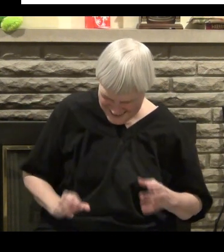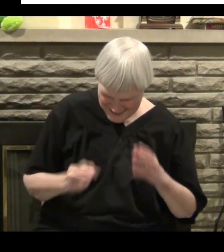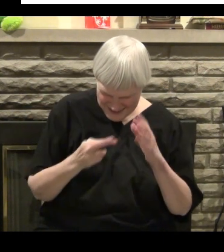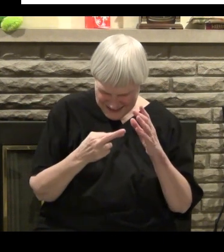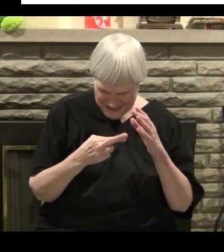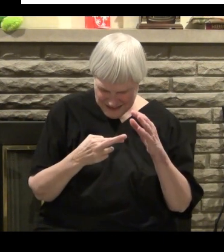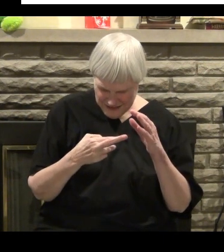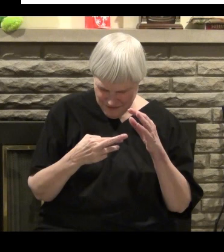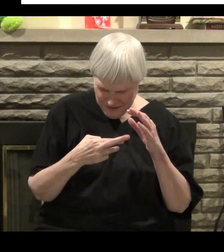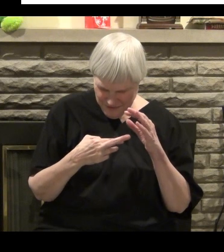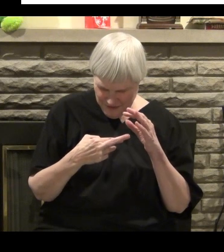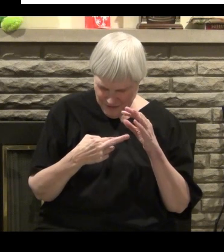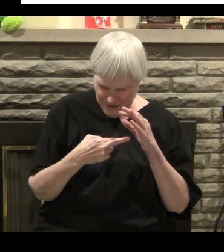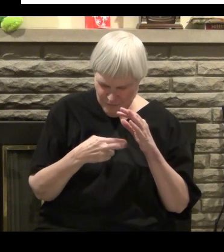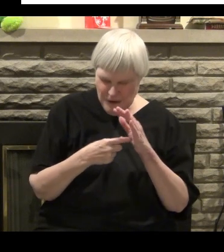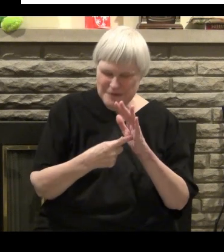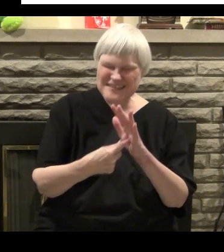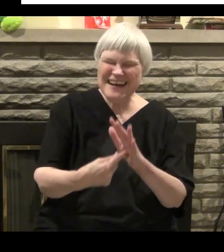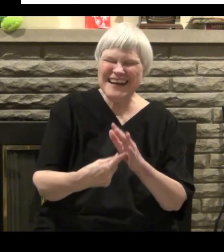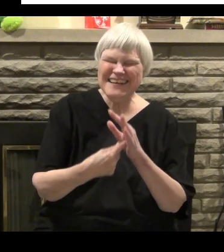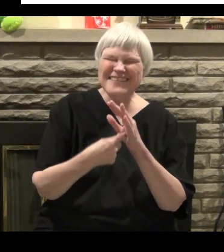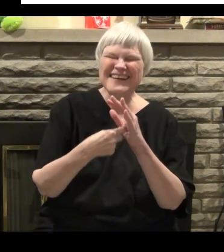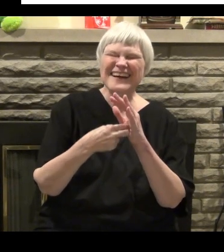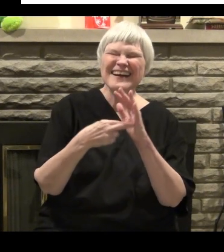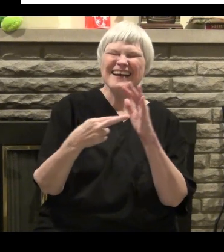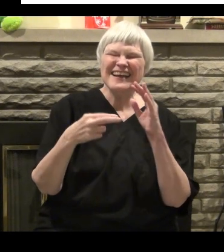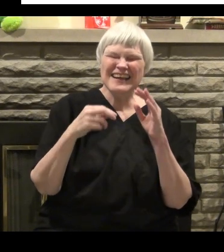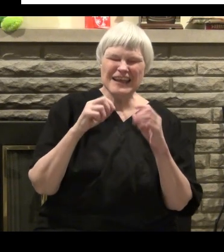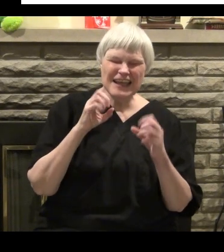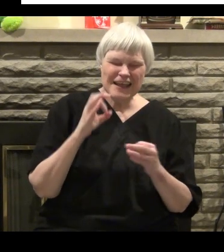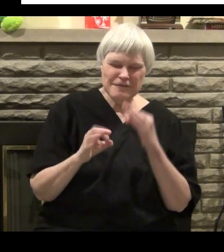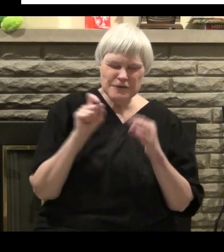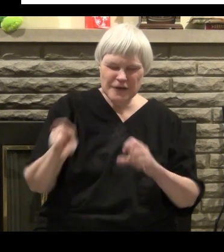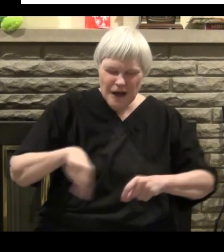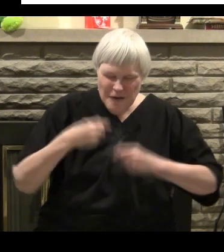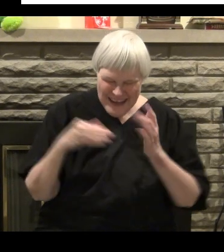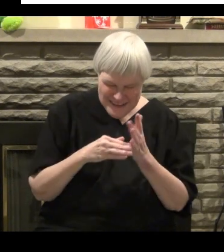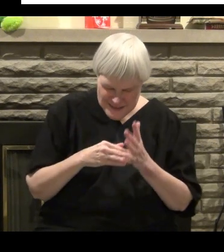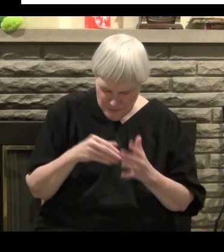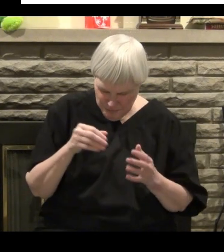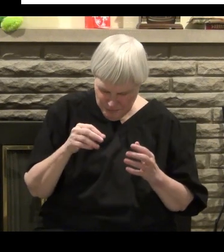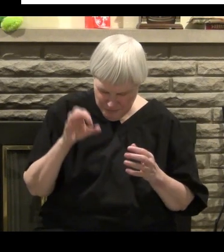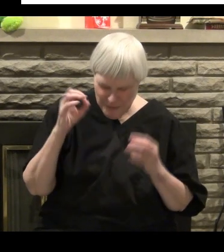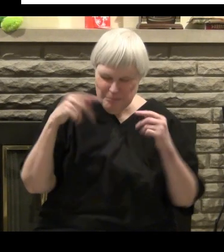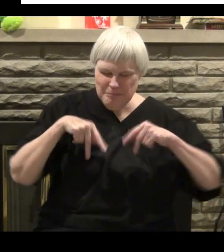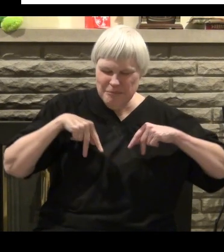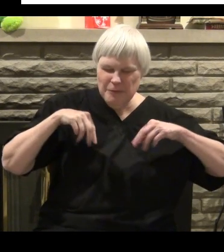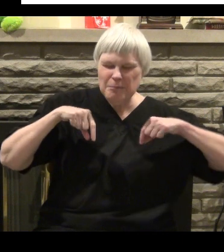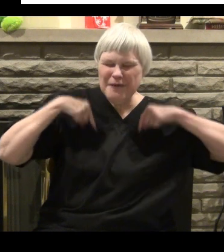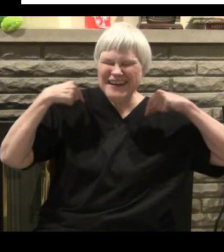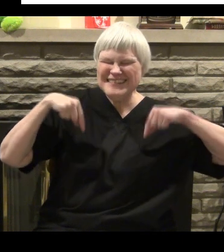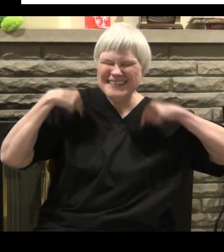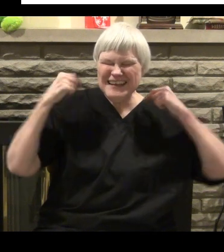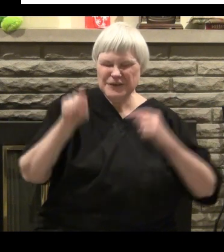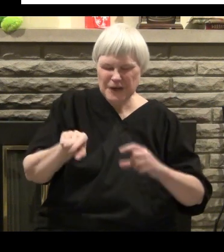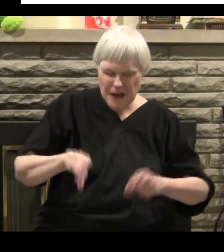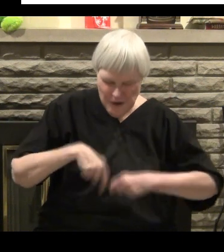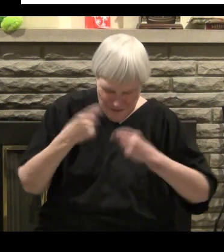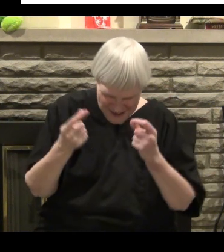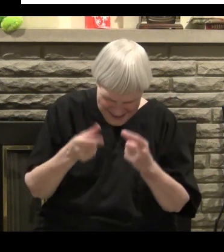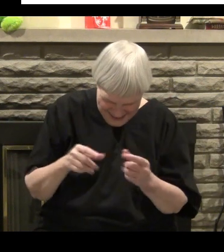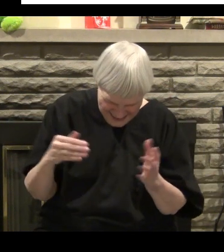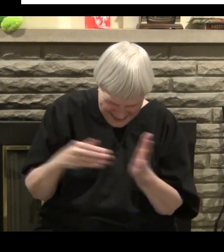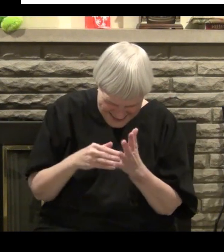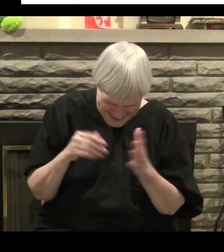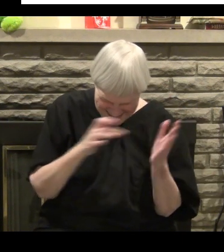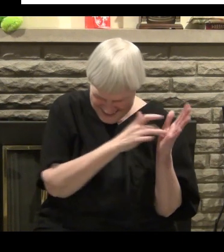earth. They're like Christ on earth. So if you're going against what Jesus does you're going against or you're going against them you're going